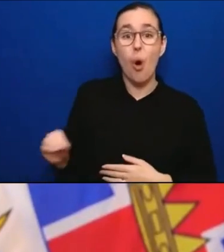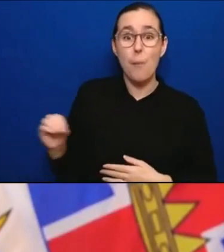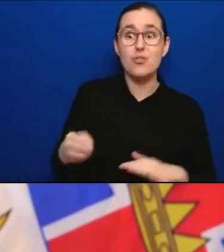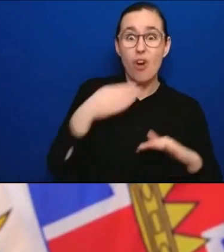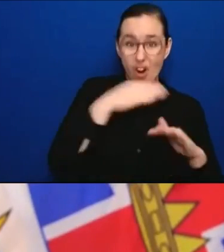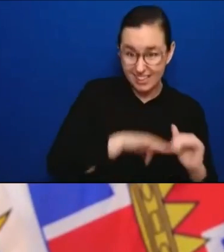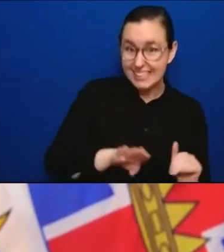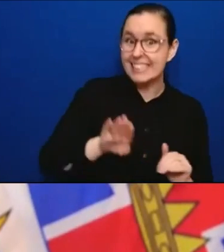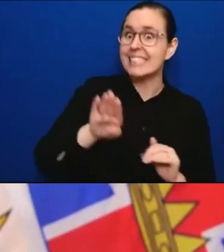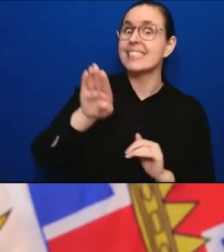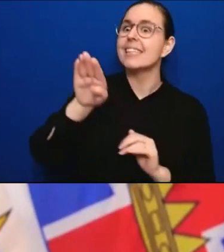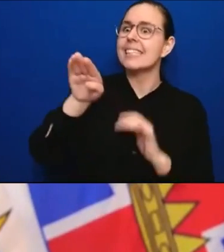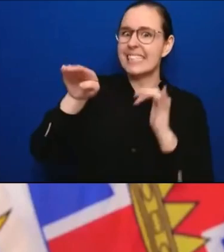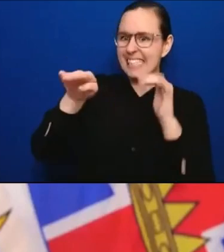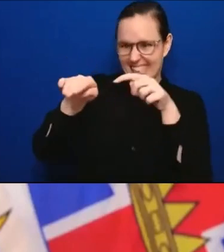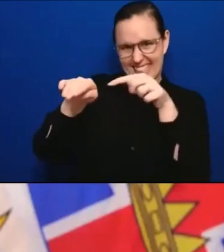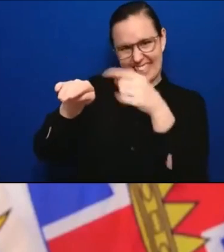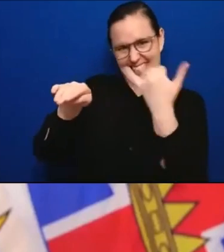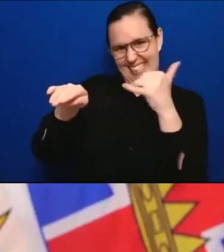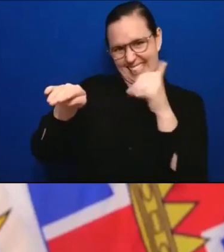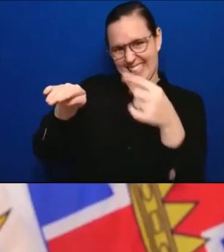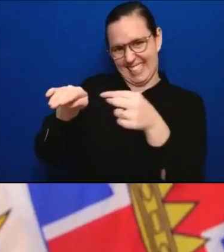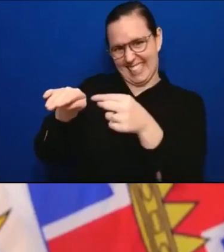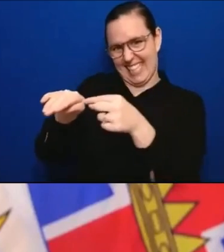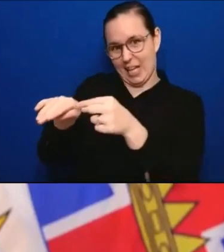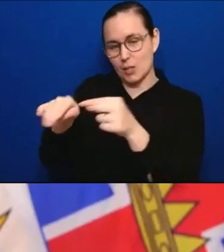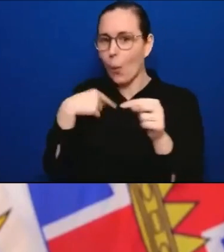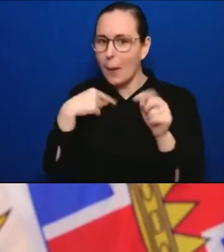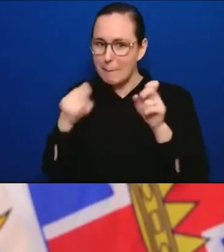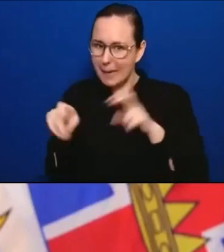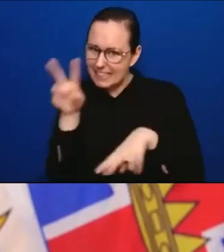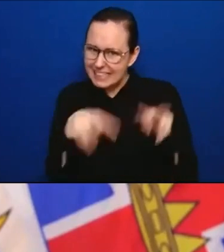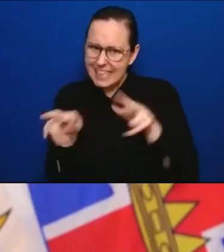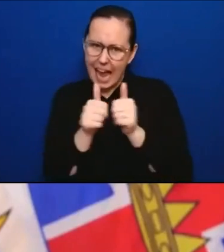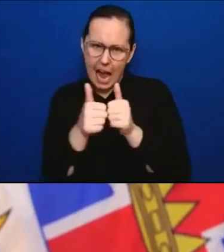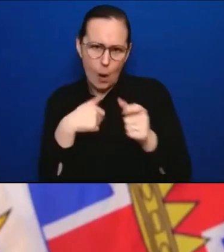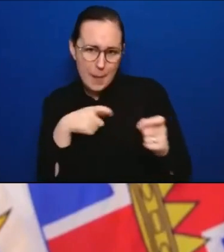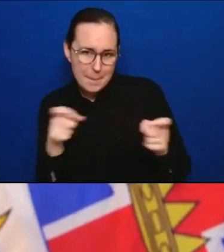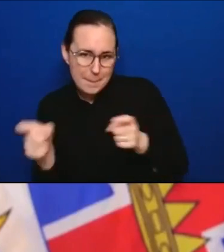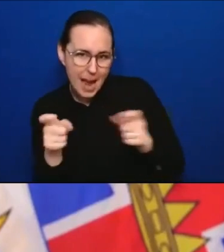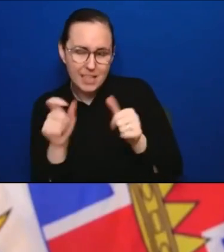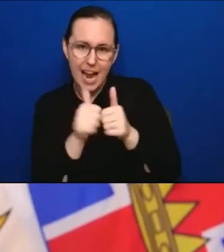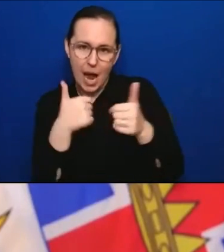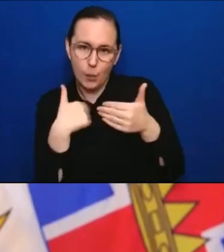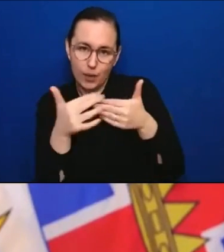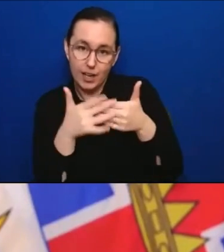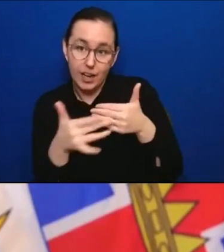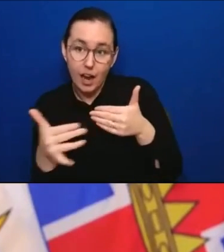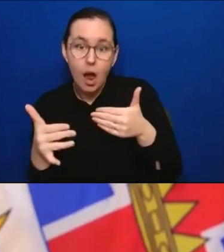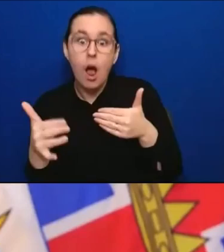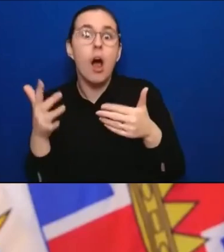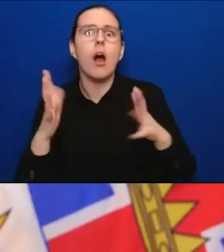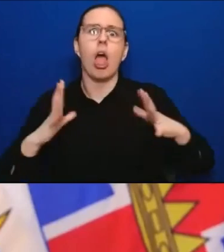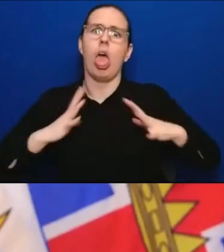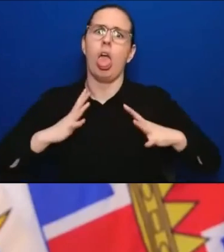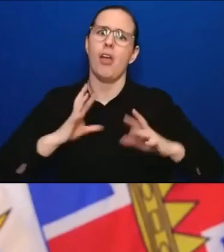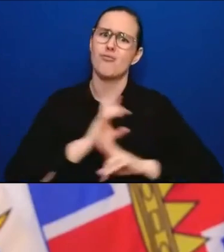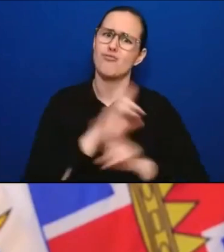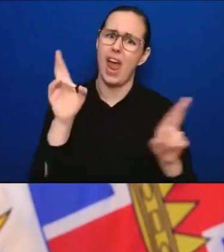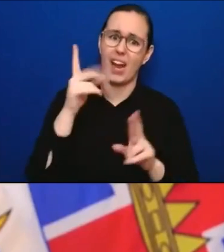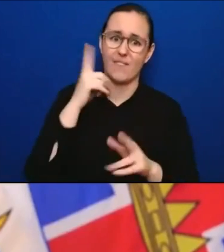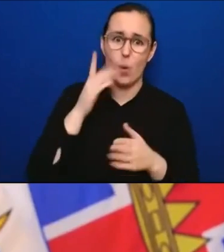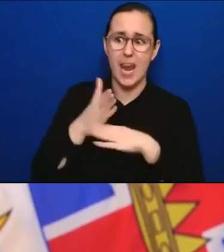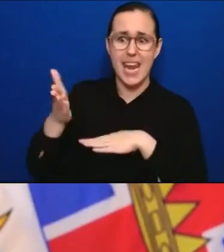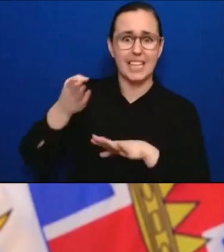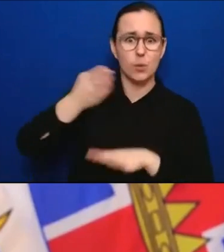the next wave so that we know we have systems in place for people who are clinically vulnerable